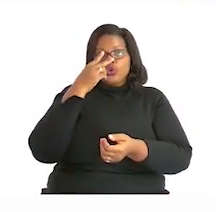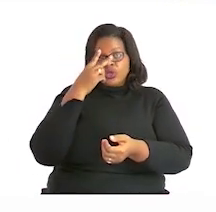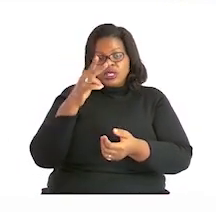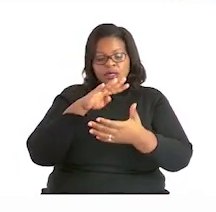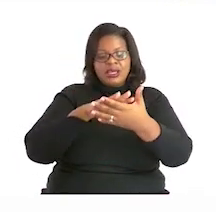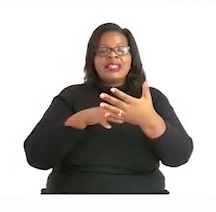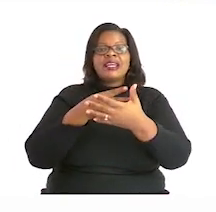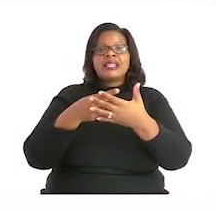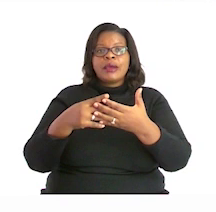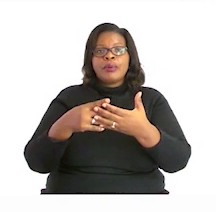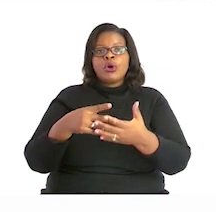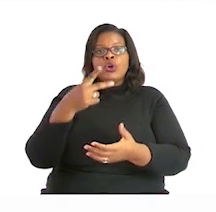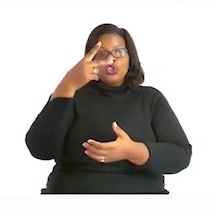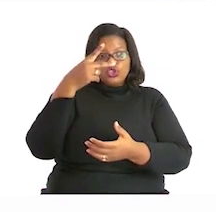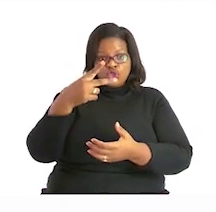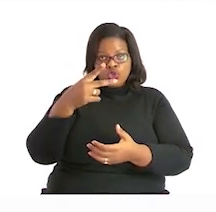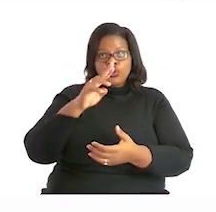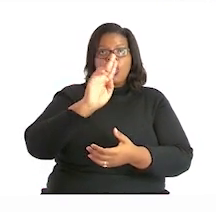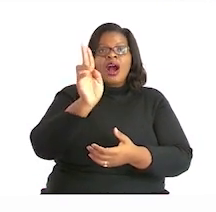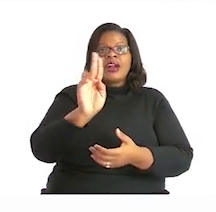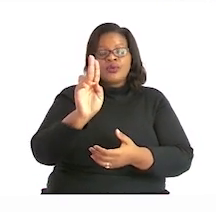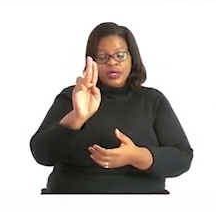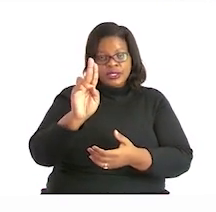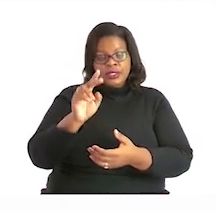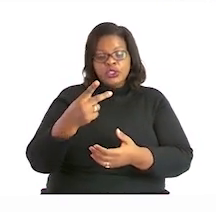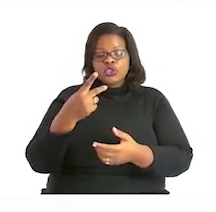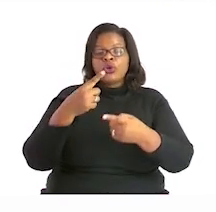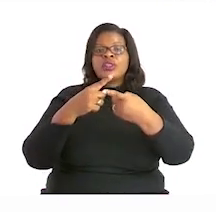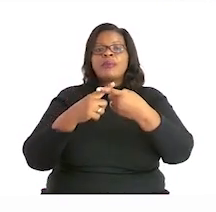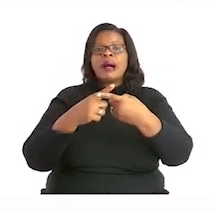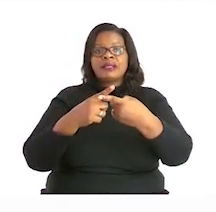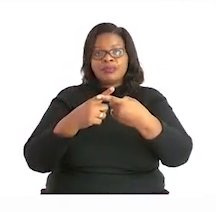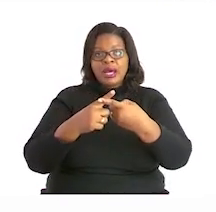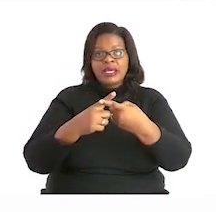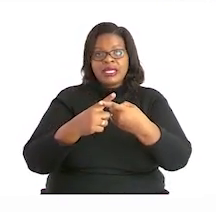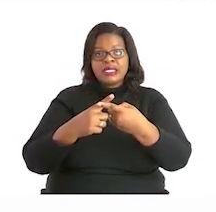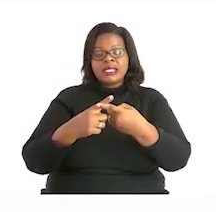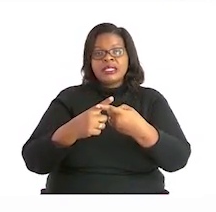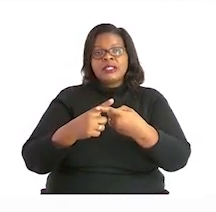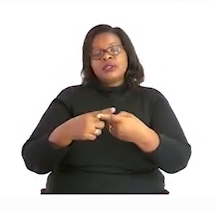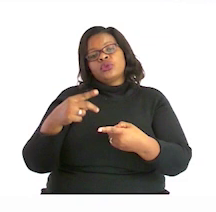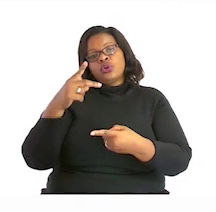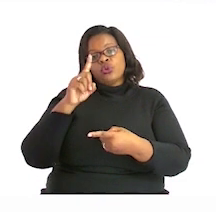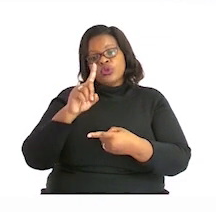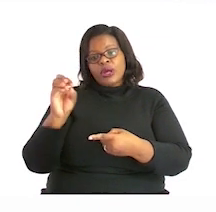said two times a hundred, and that is equal to two hundred.